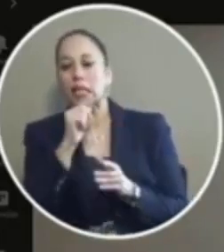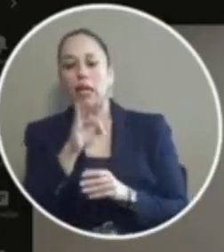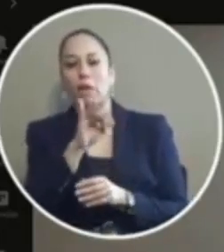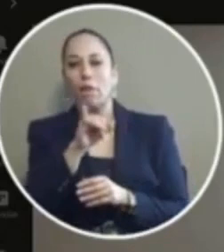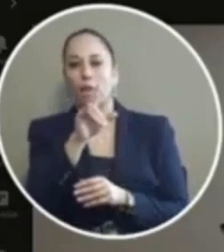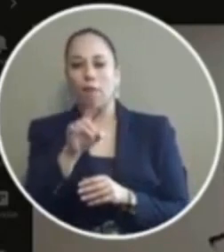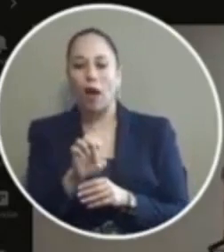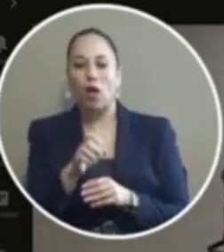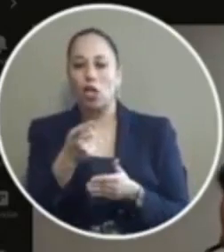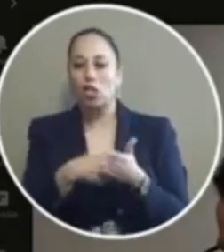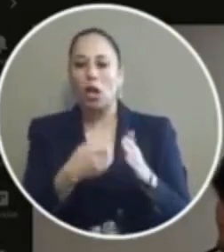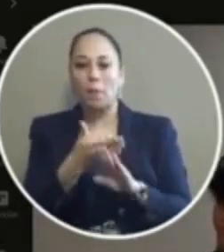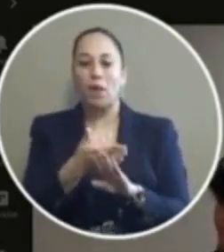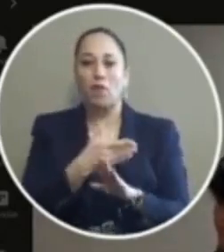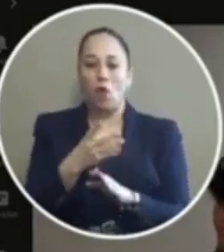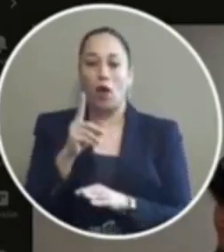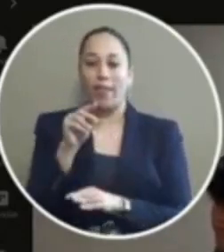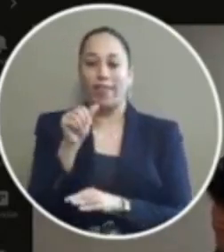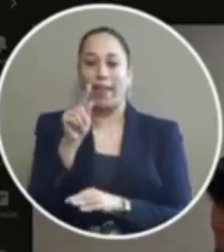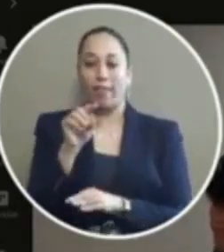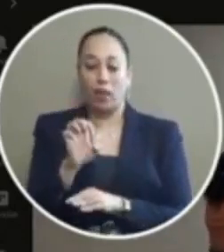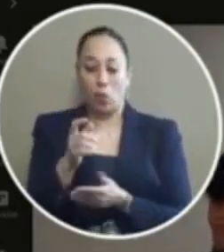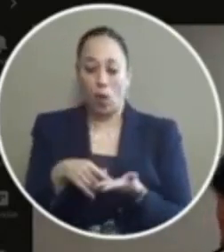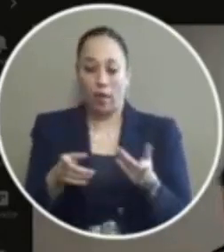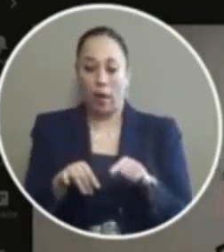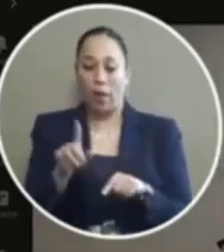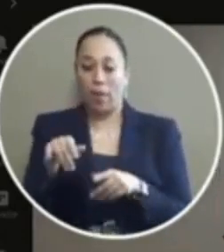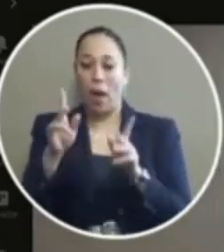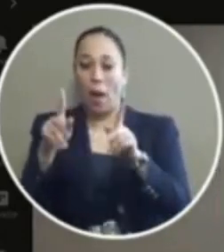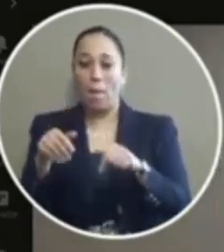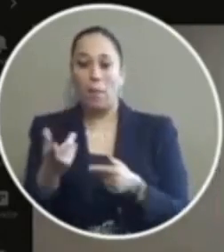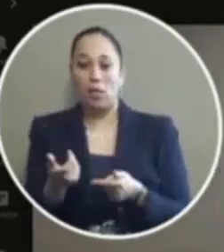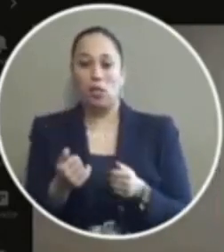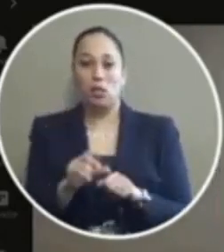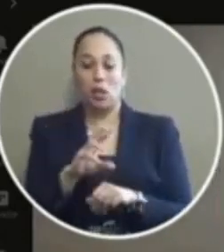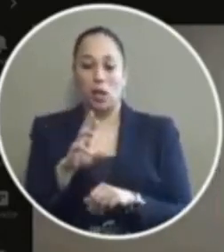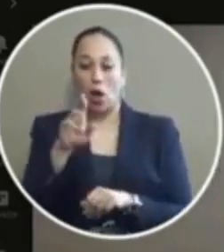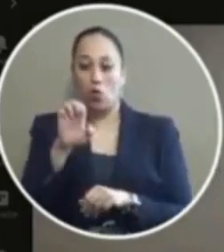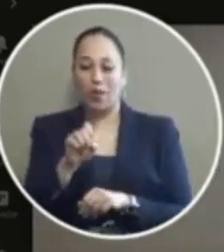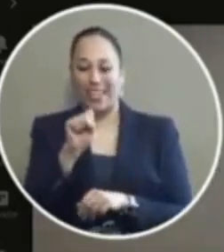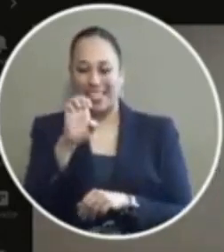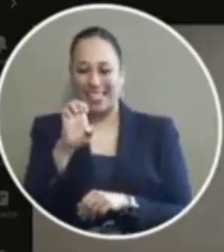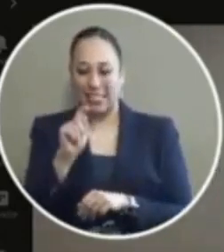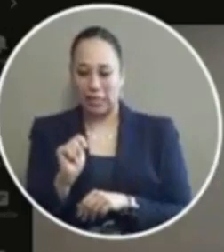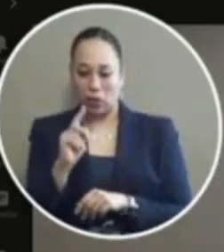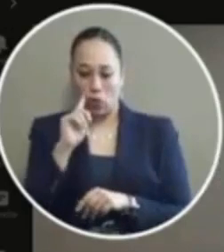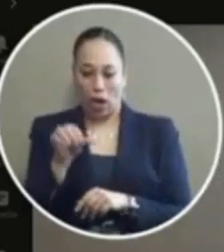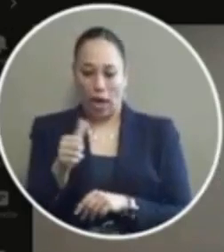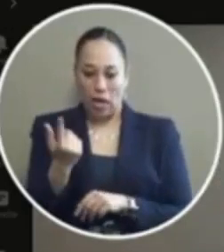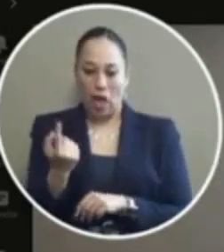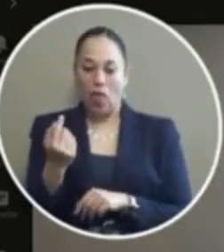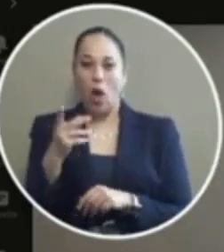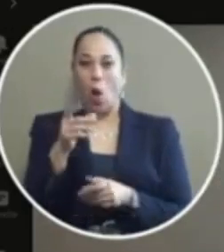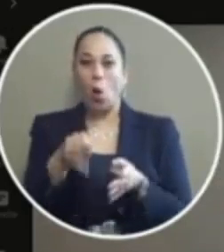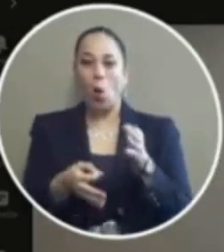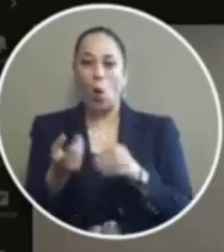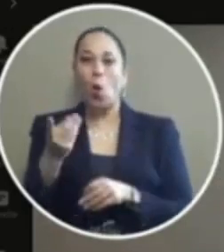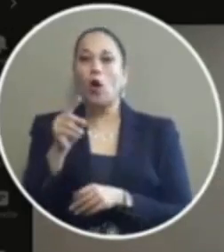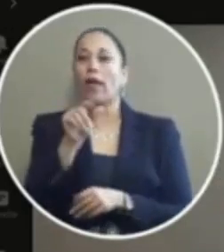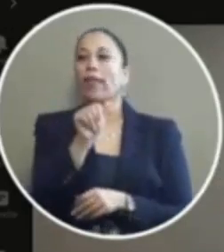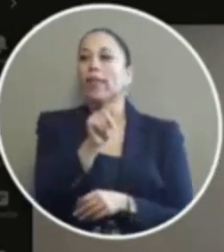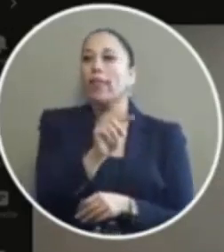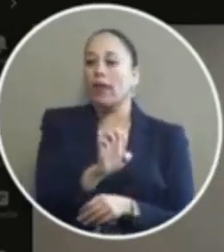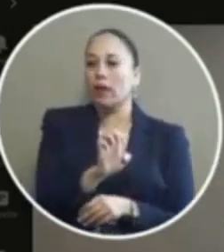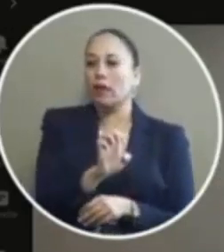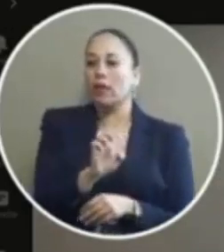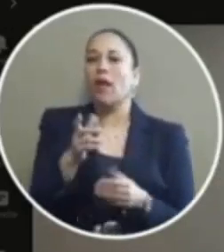before the court date well then what's going to happen is that person is going to be reset for another court date and so what we're going to do is we're